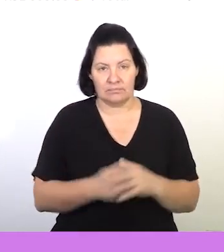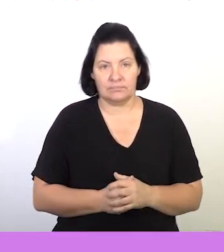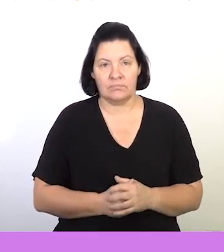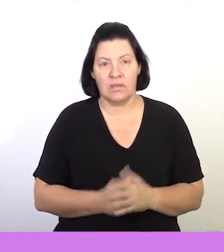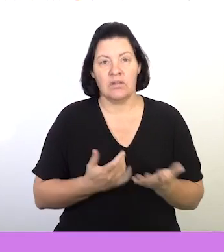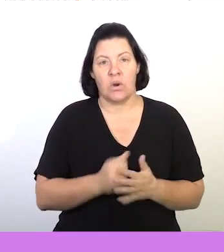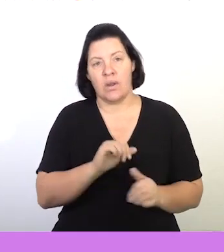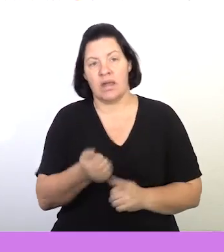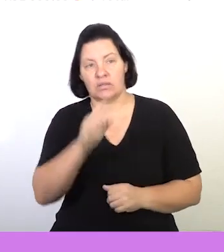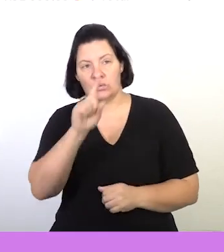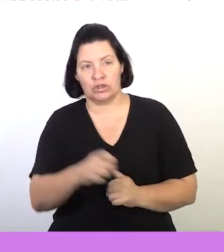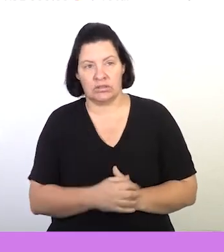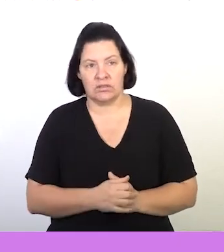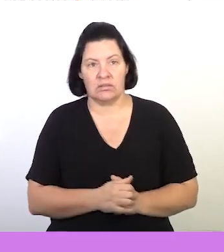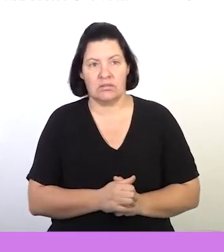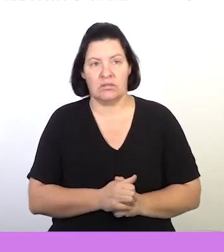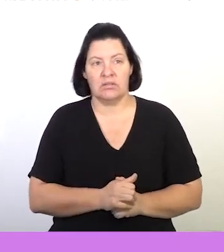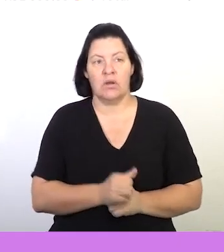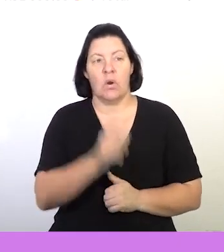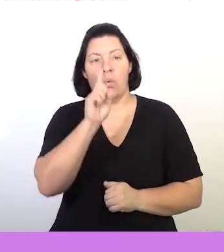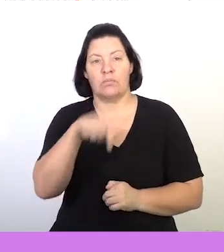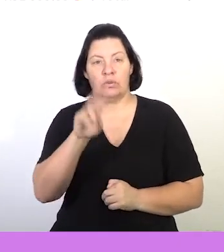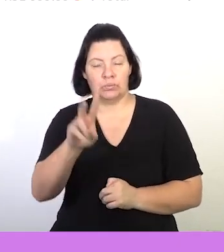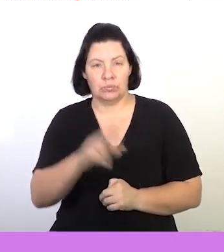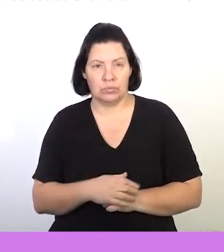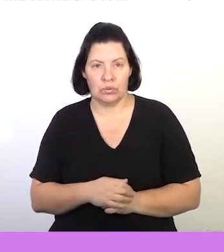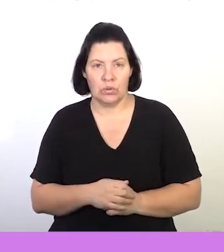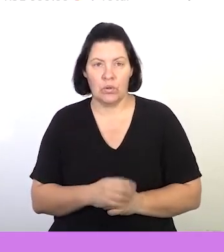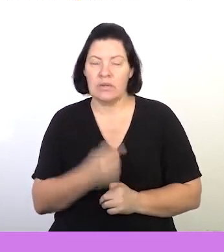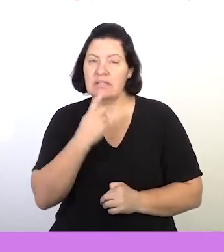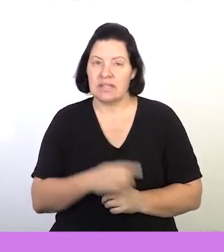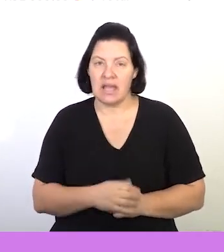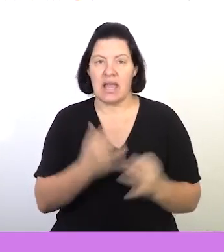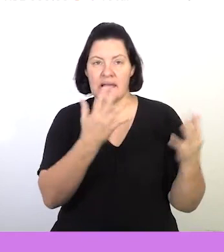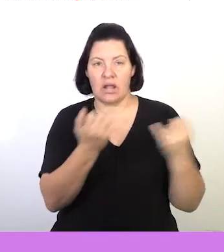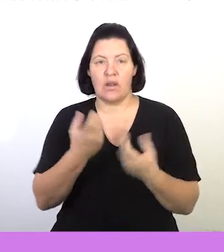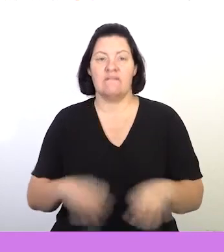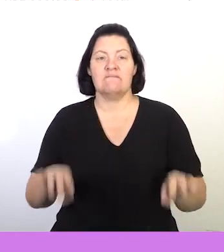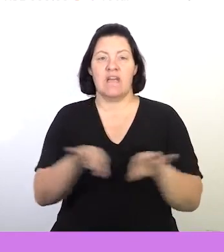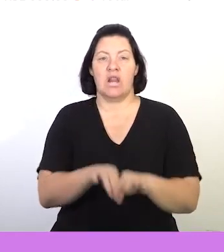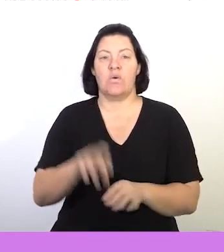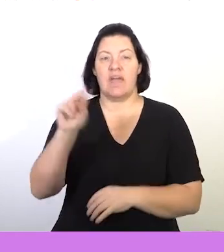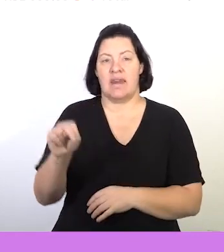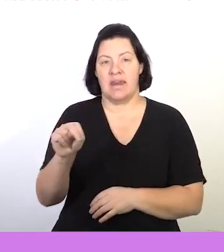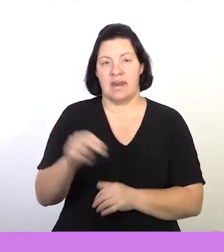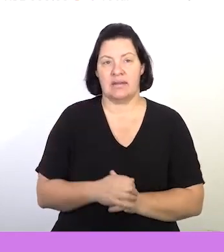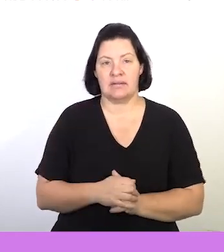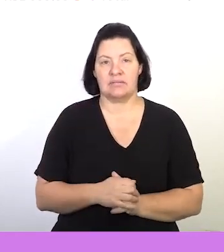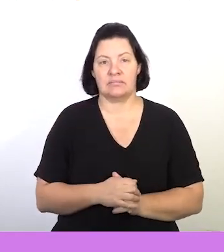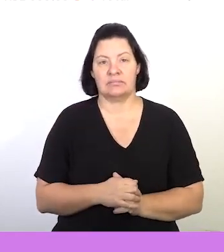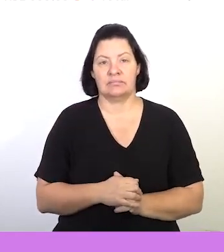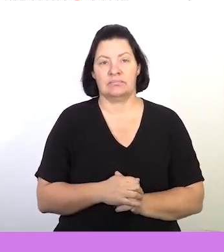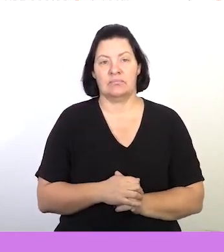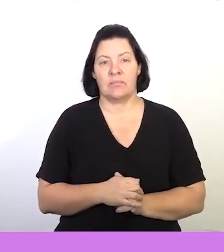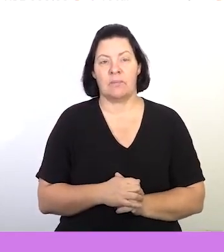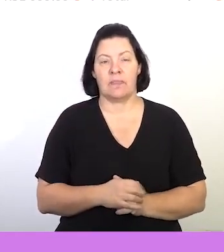All right. Let's look at our next question. Question 1.2. We are saying here calculate the value of N. So here